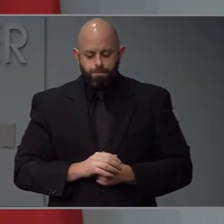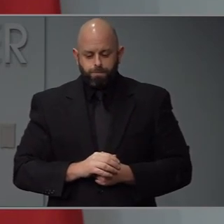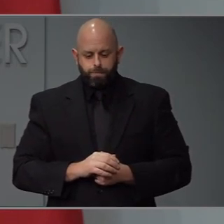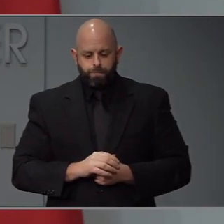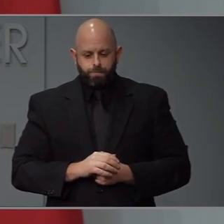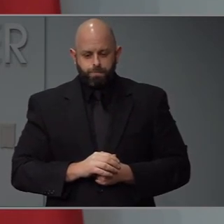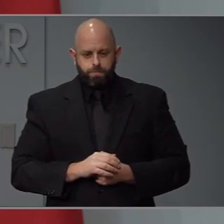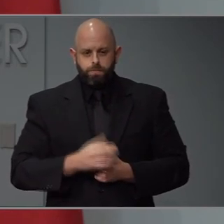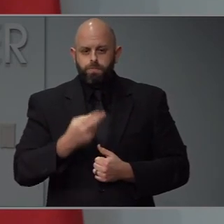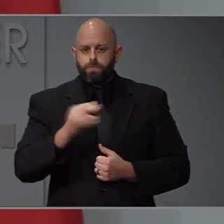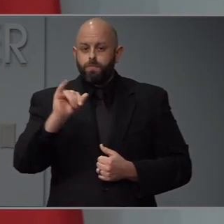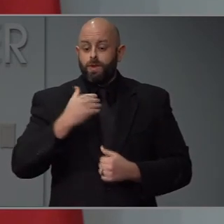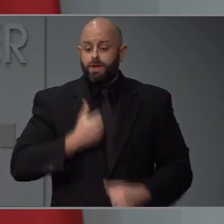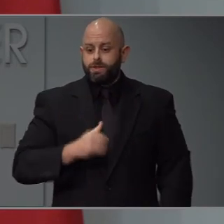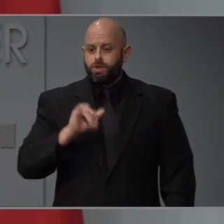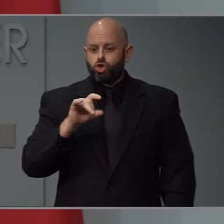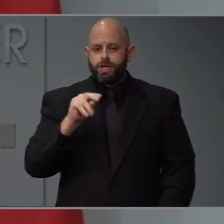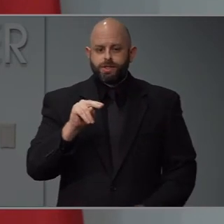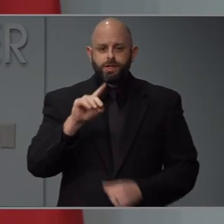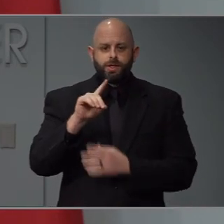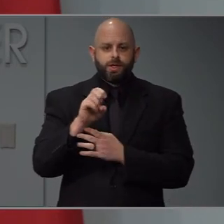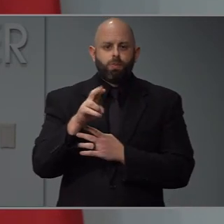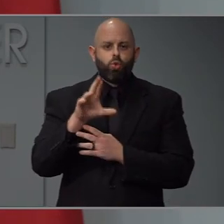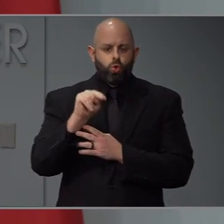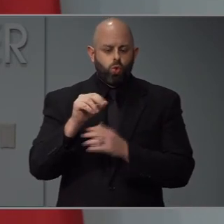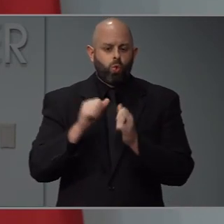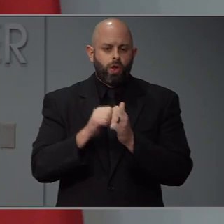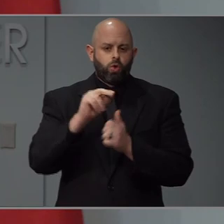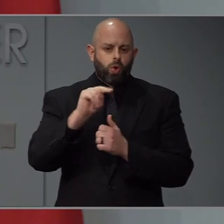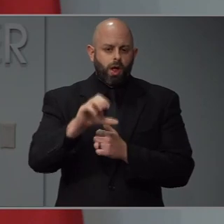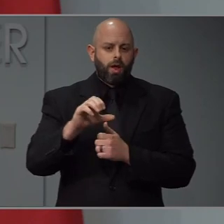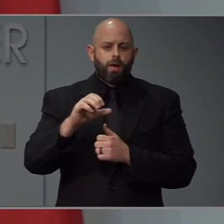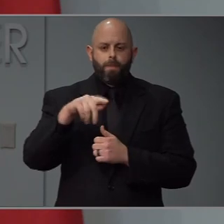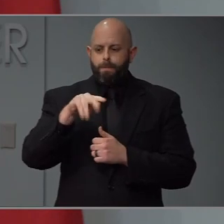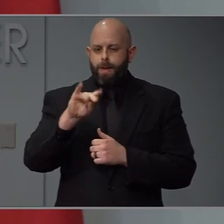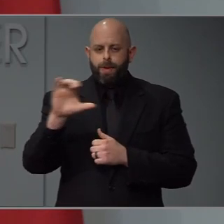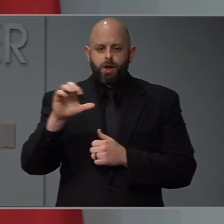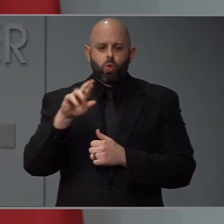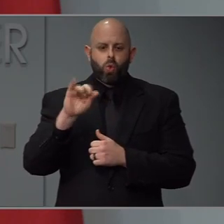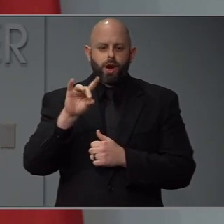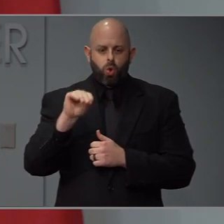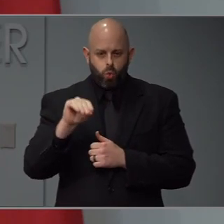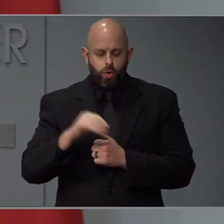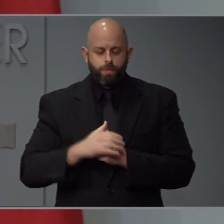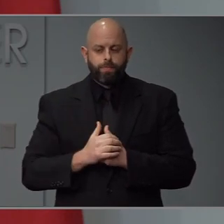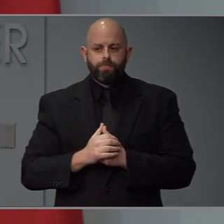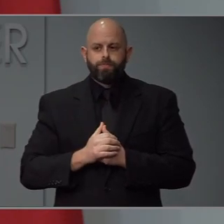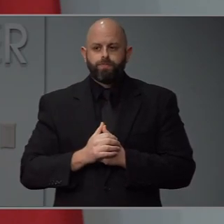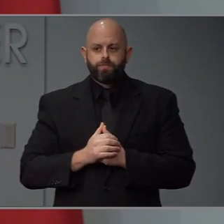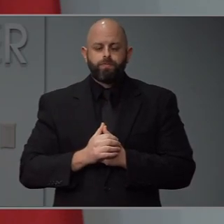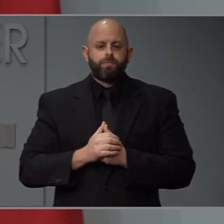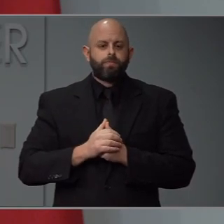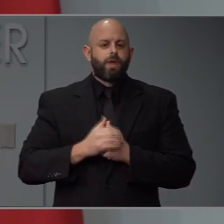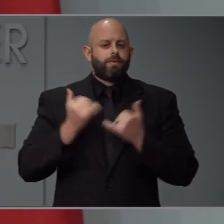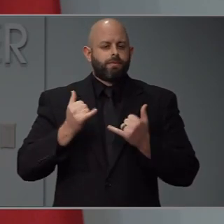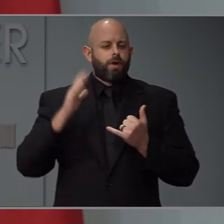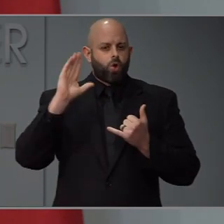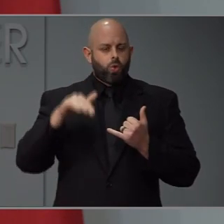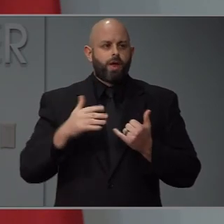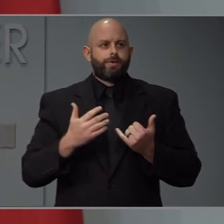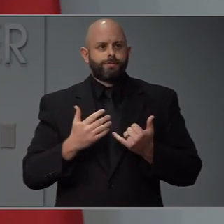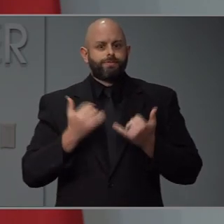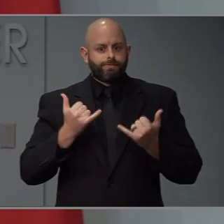Hi, this is Jason DeBrun with North Carolina Public Radio. I know one of the choke points to getting more testing done was